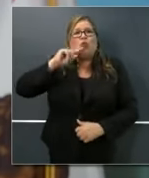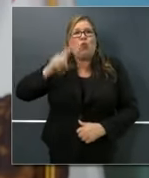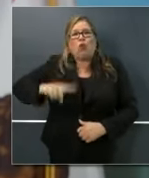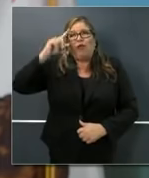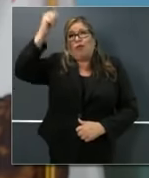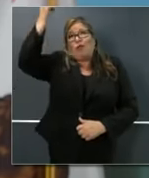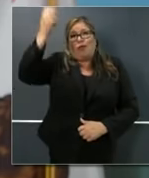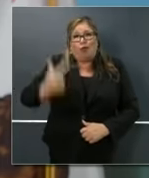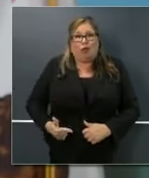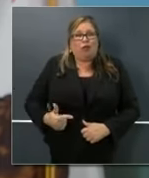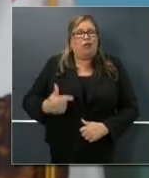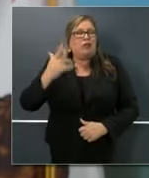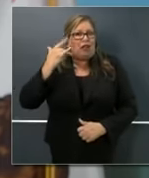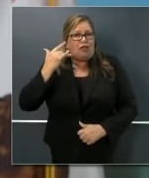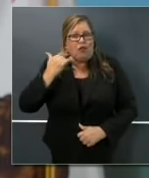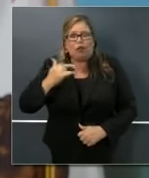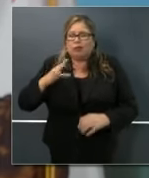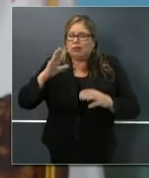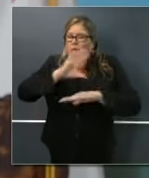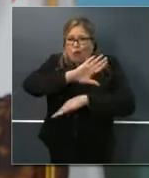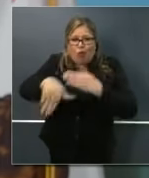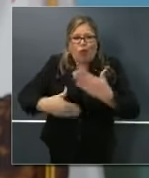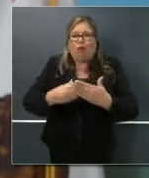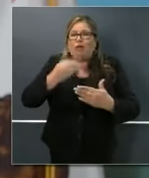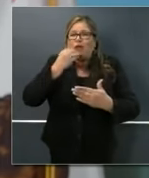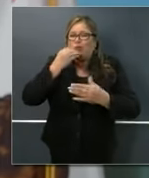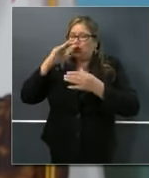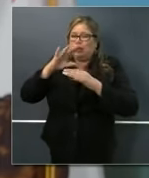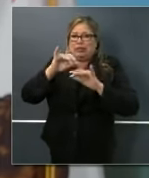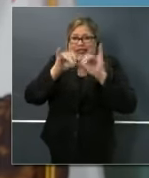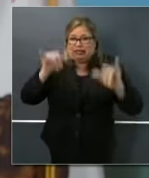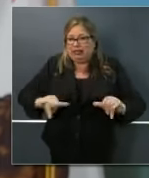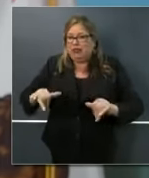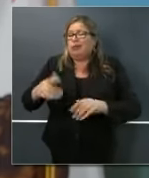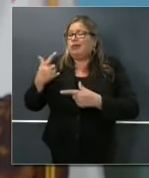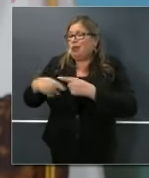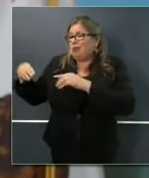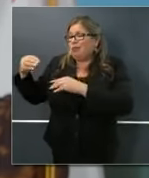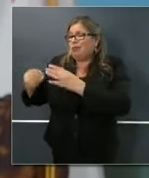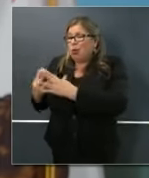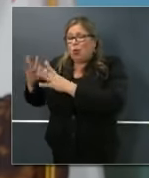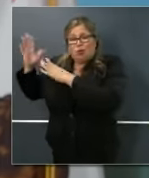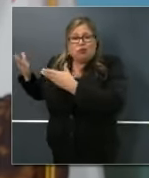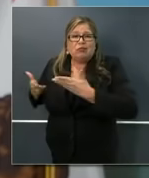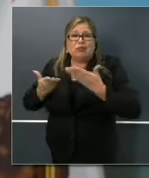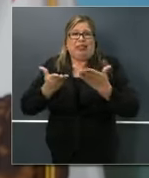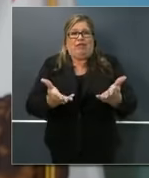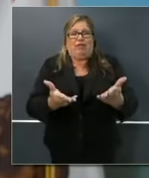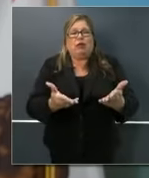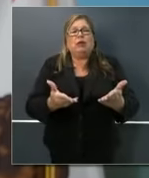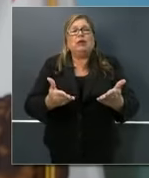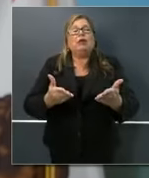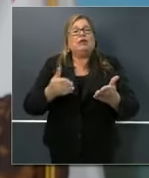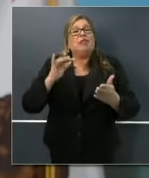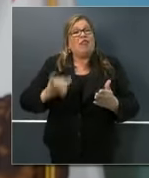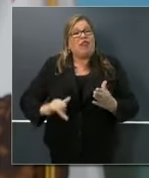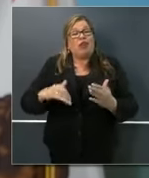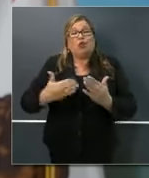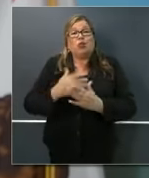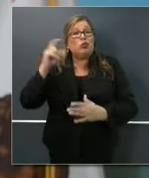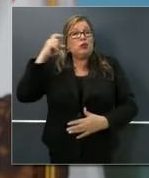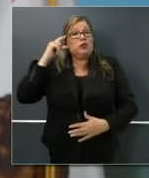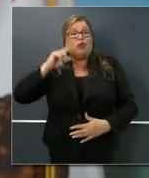entire food chain, an entire sector that will allow for two weeks of supplemental paid sick leave